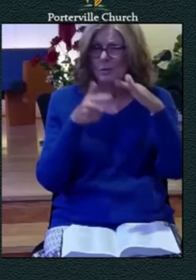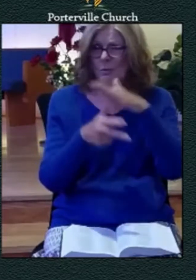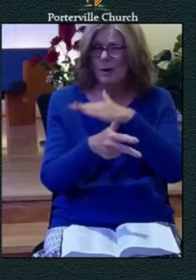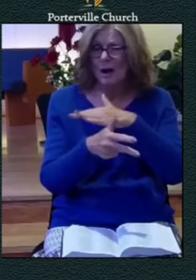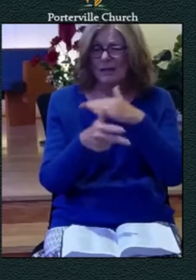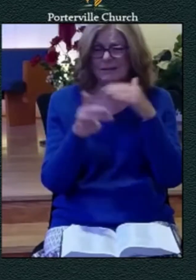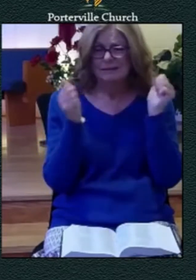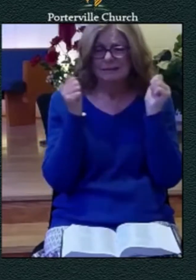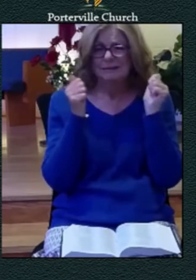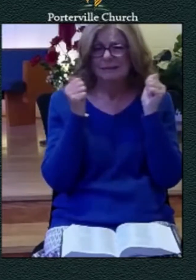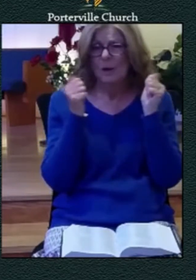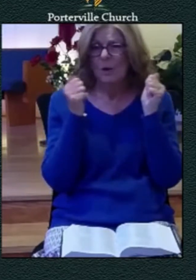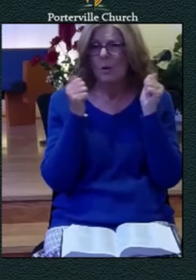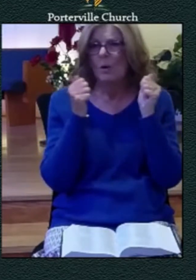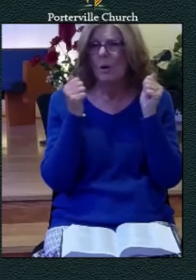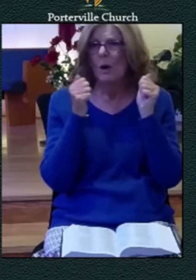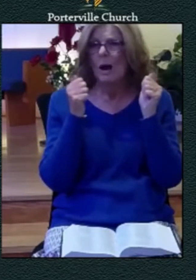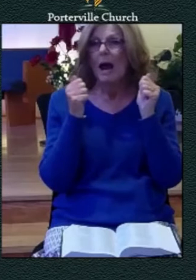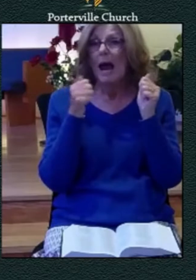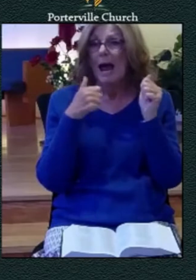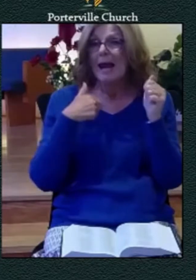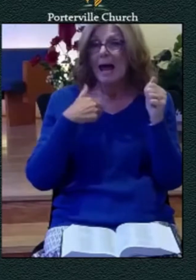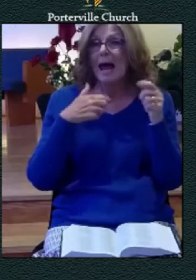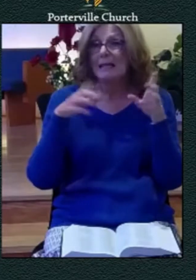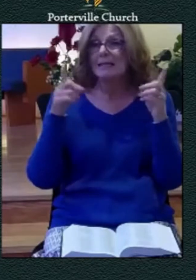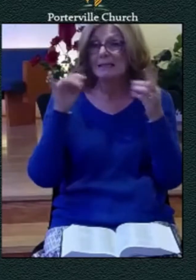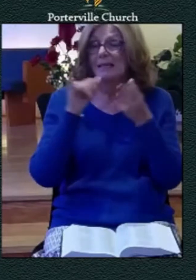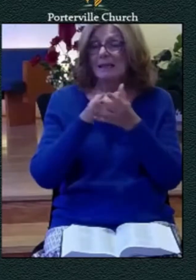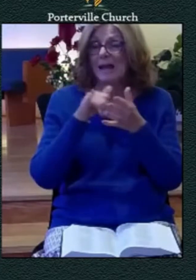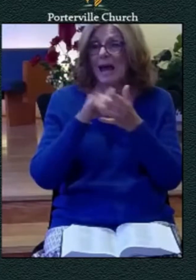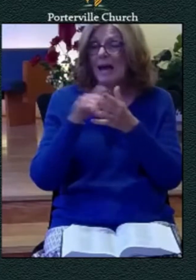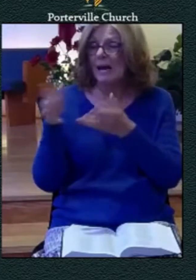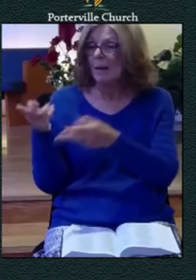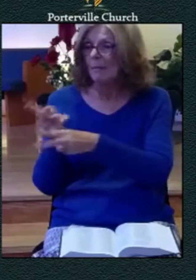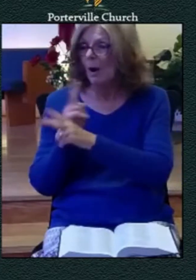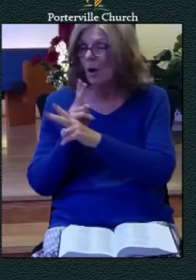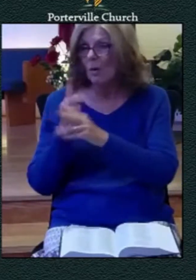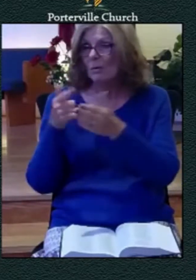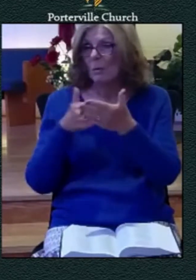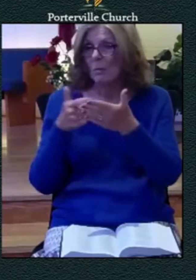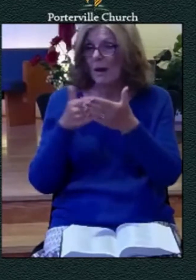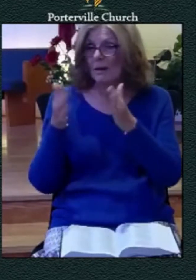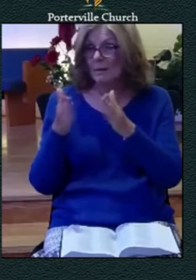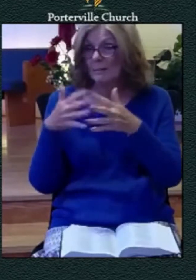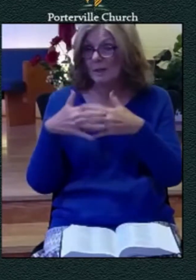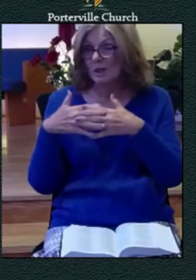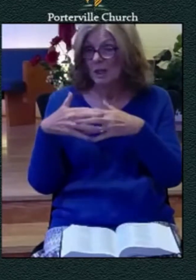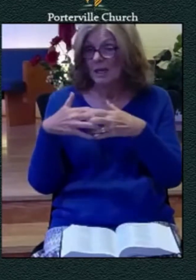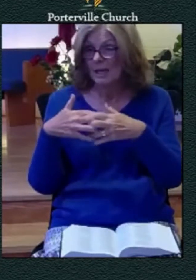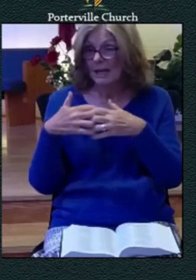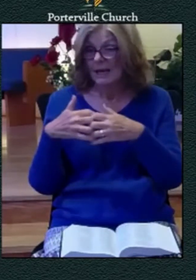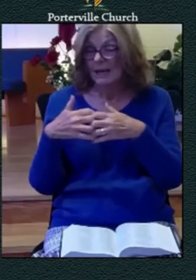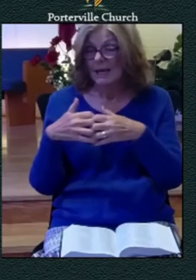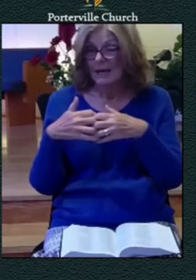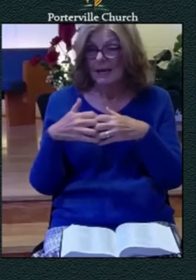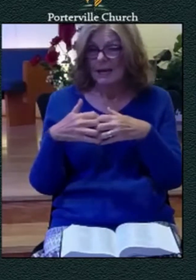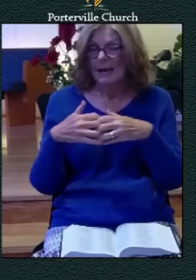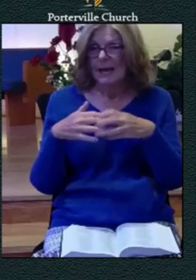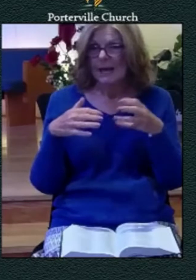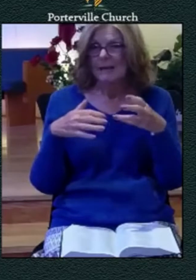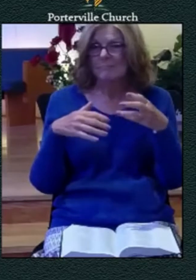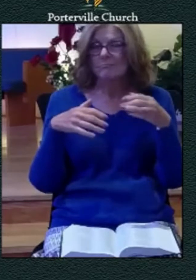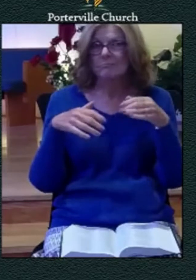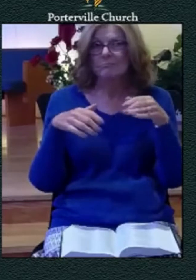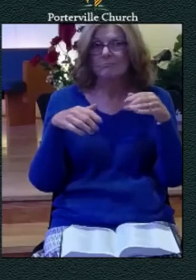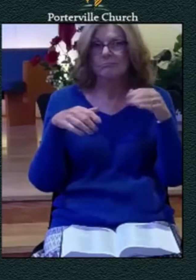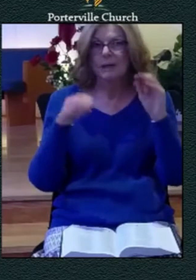welded up my rack for the truck and and i put it on the truck but later i ran into a guy who was a